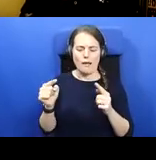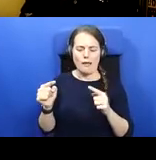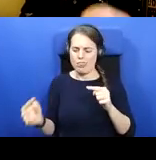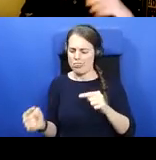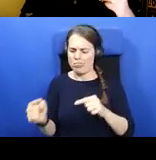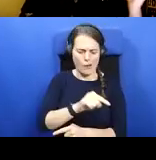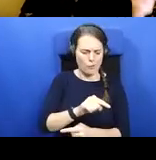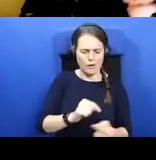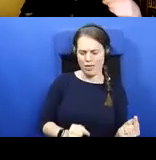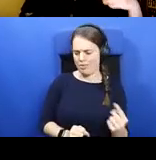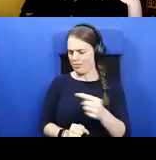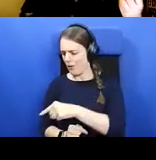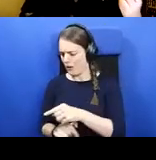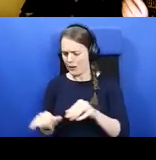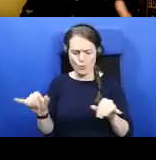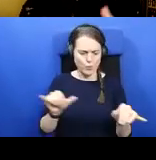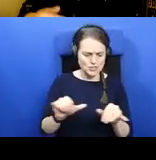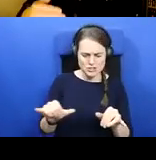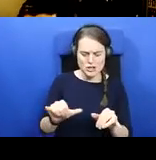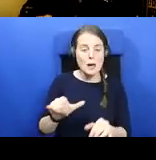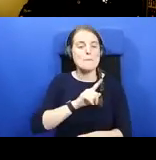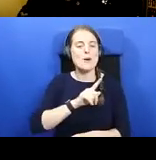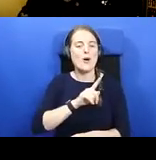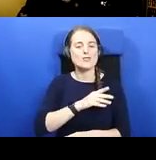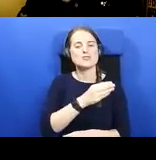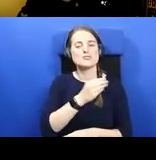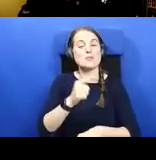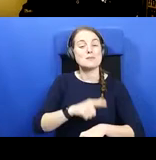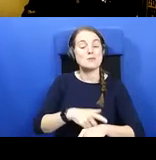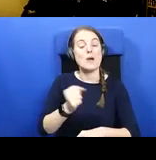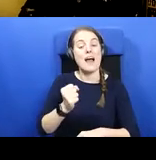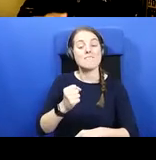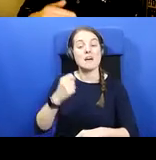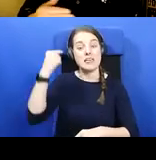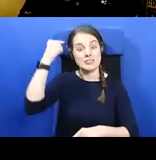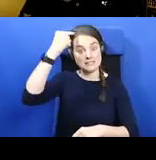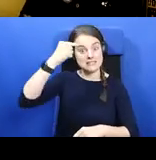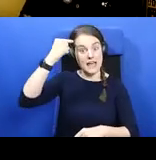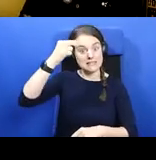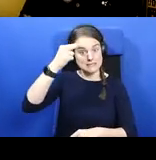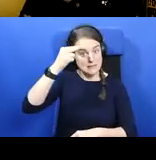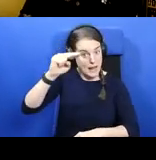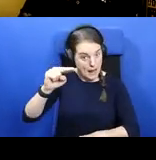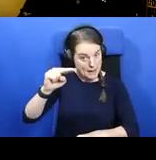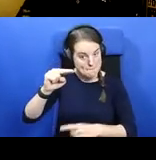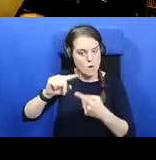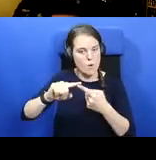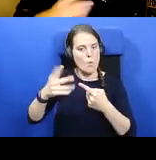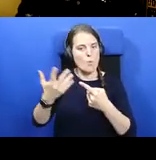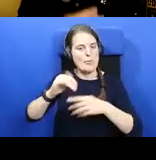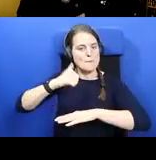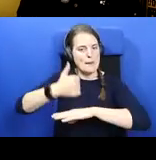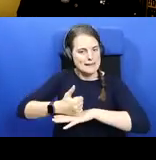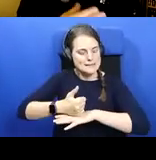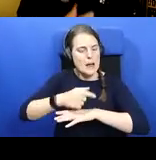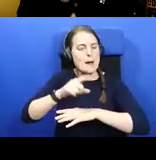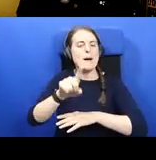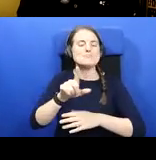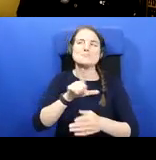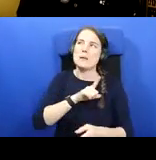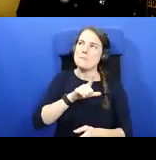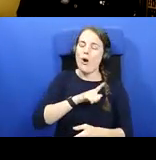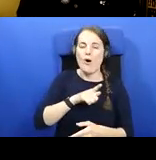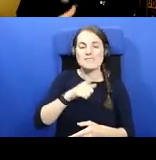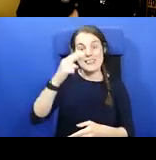place. Because in some cases, we have the name of the saint, where they're located. But because the name is a